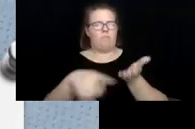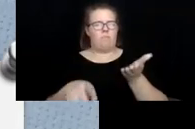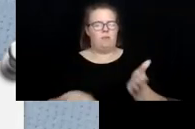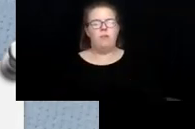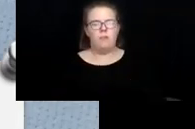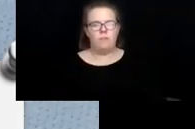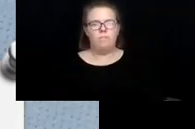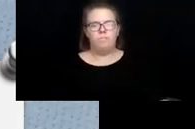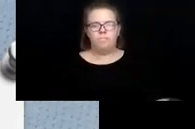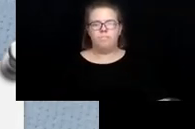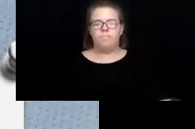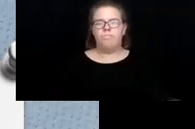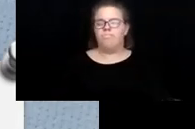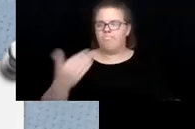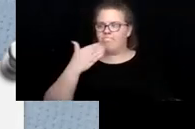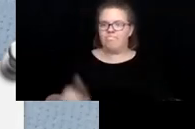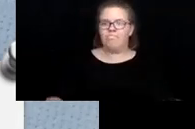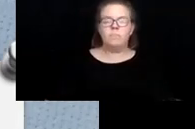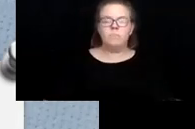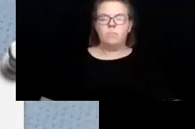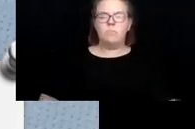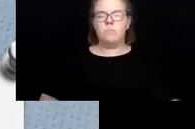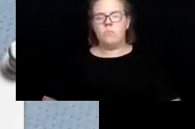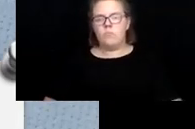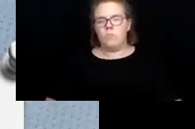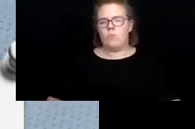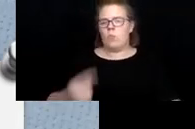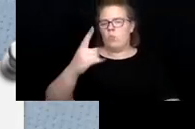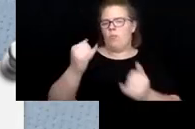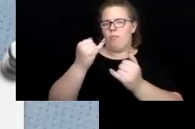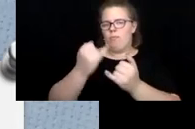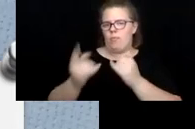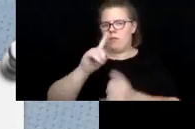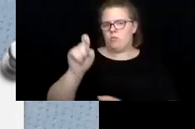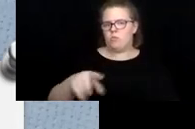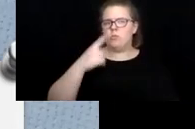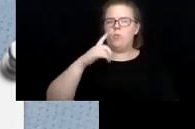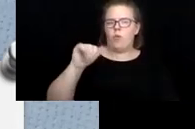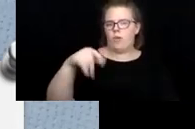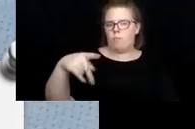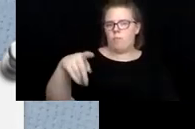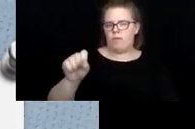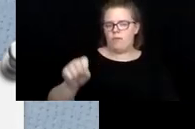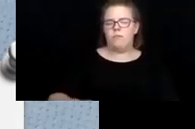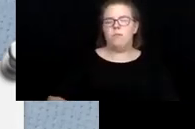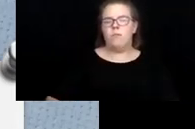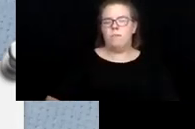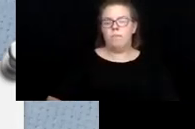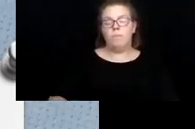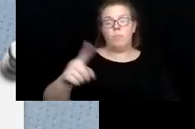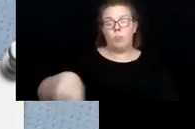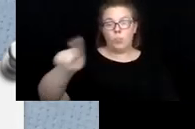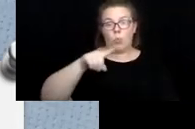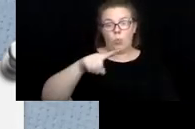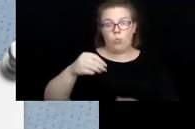Okay. Thank you. Um, one last question for APS. Are you allowed